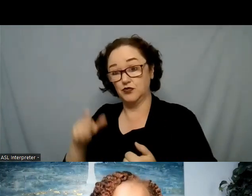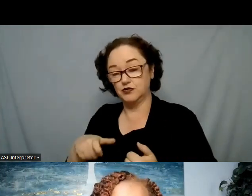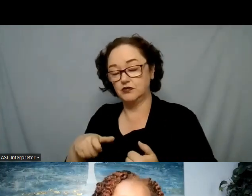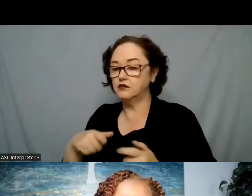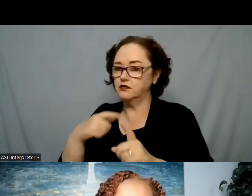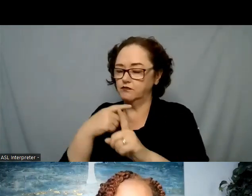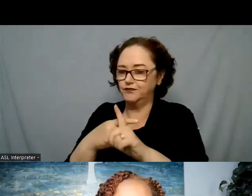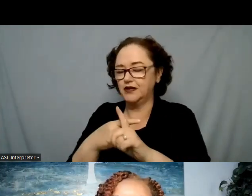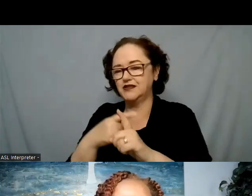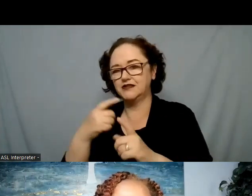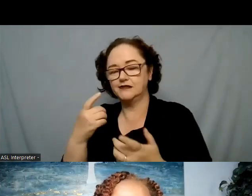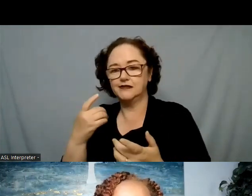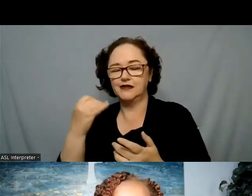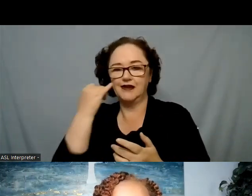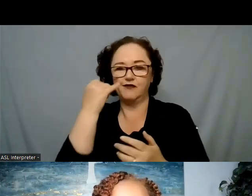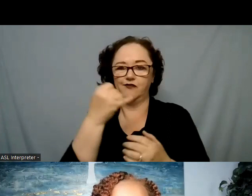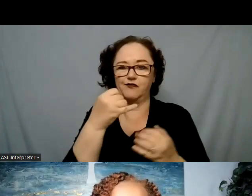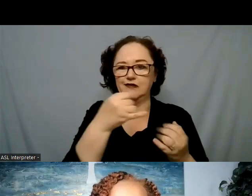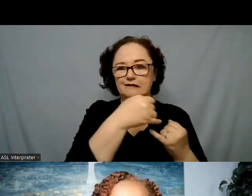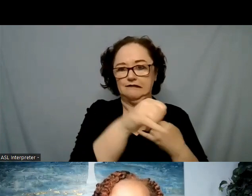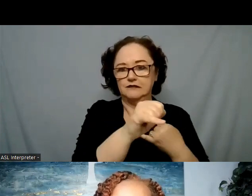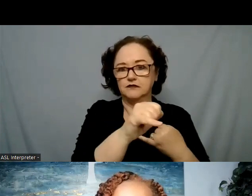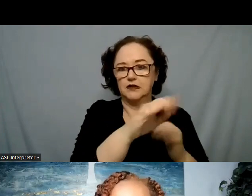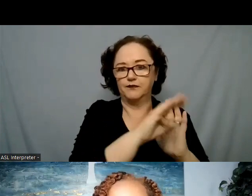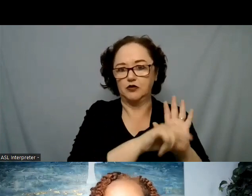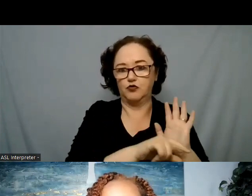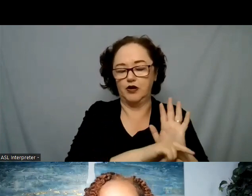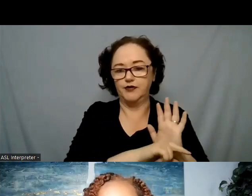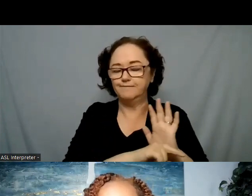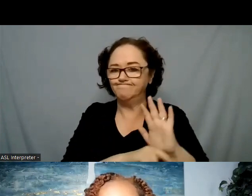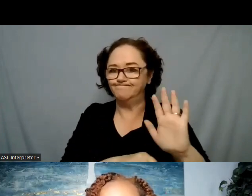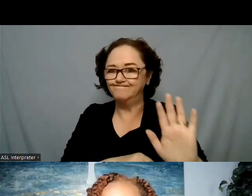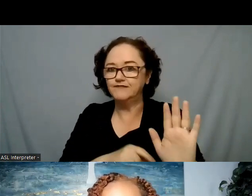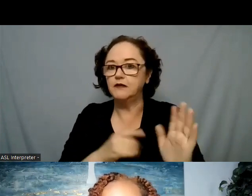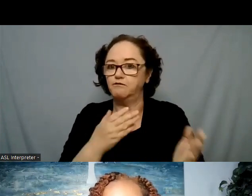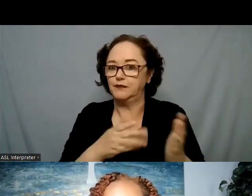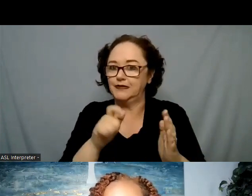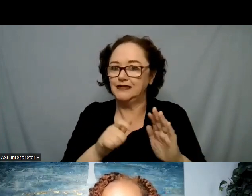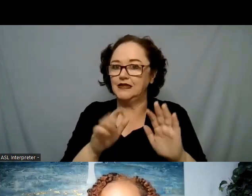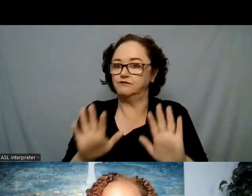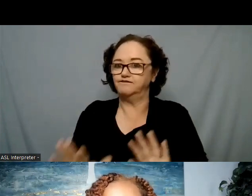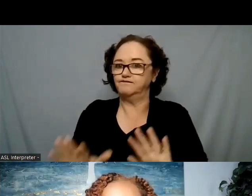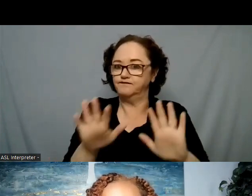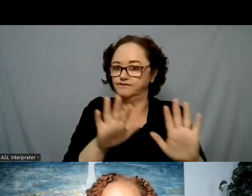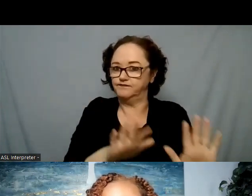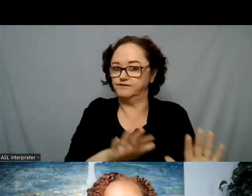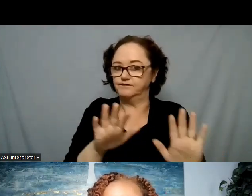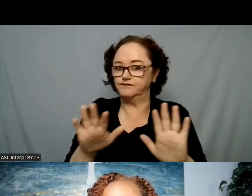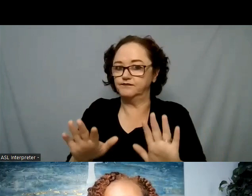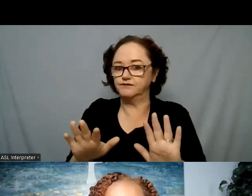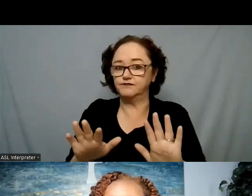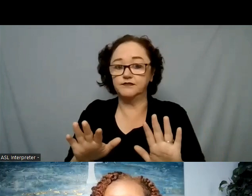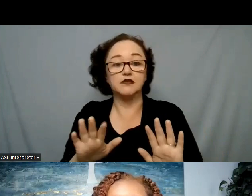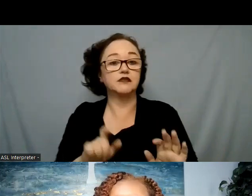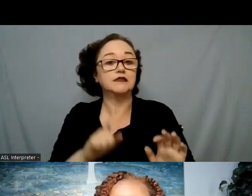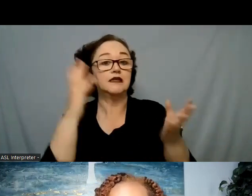backgrounds, they might need a slower pace. And so being able to just let them know if there's